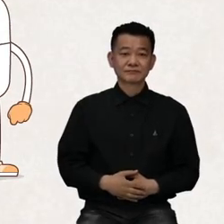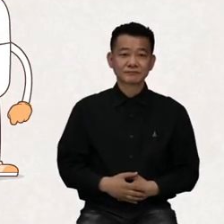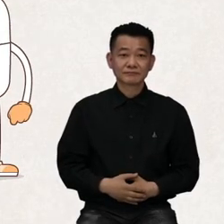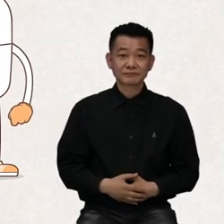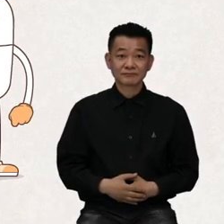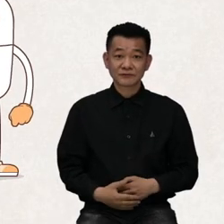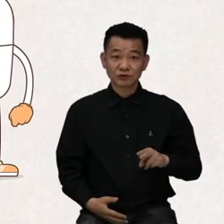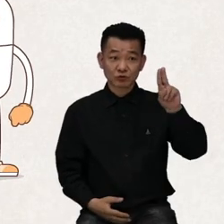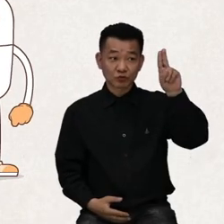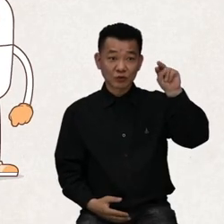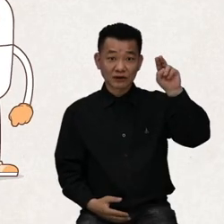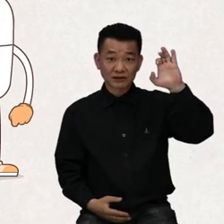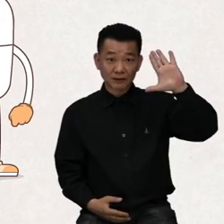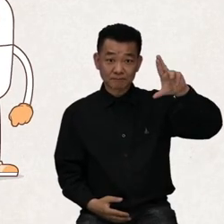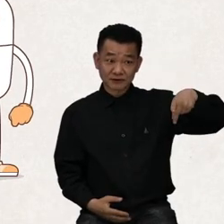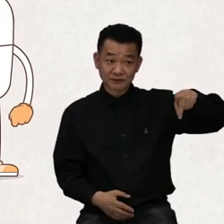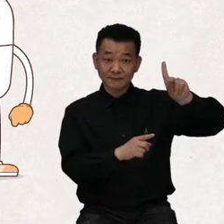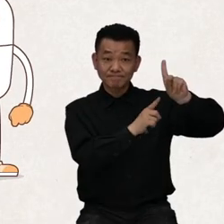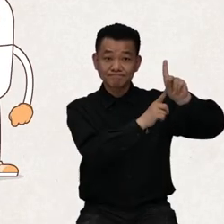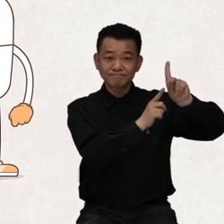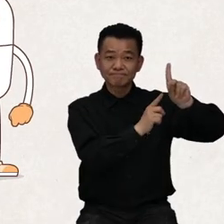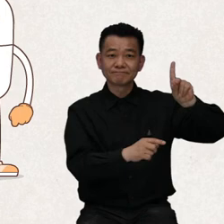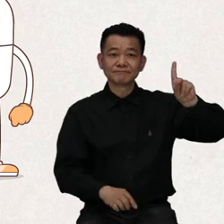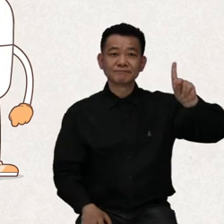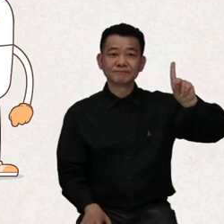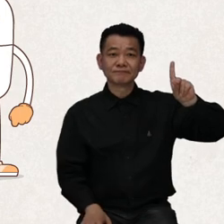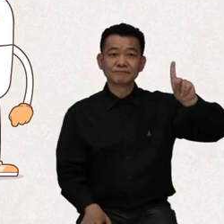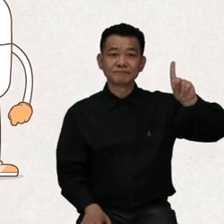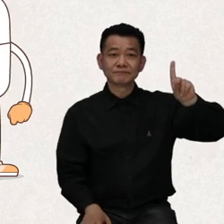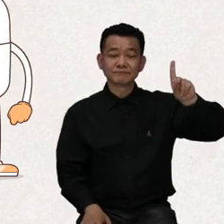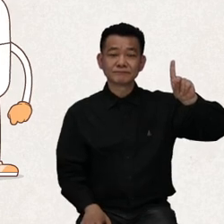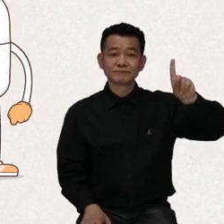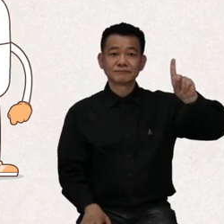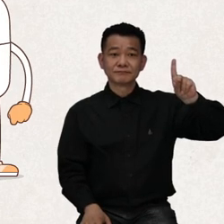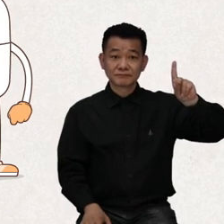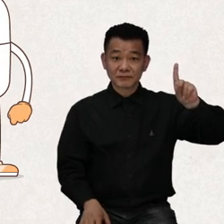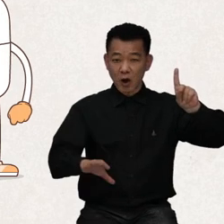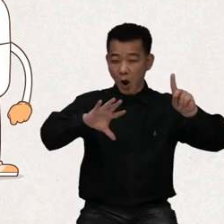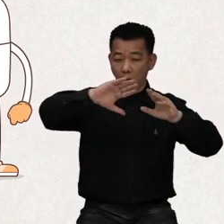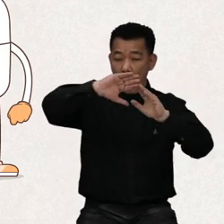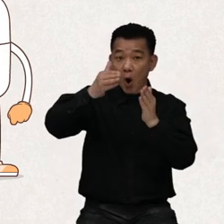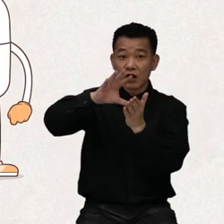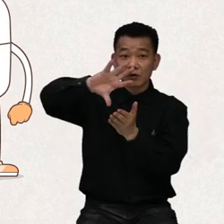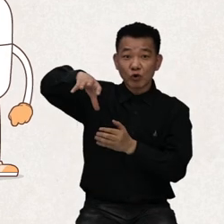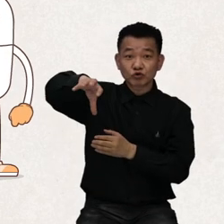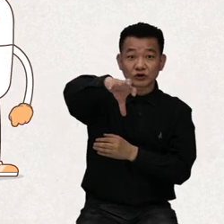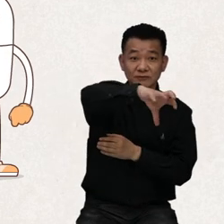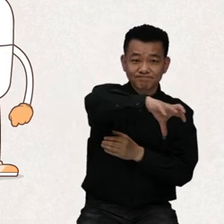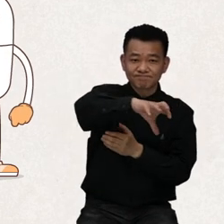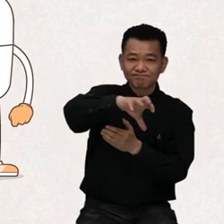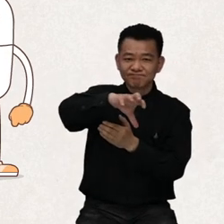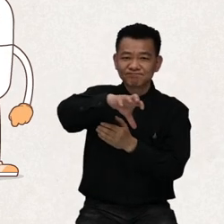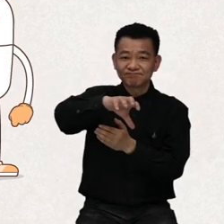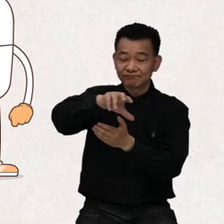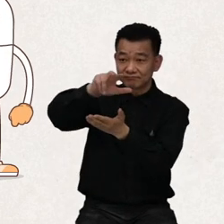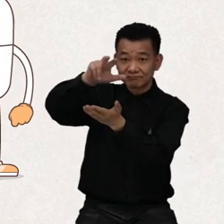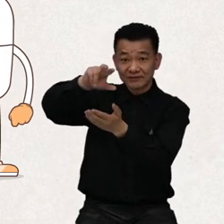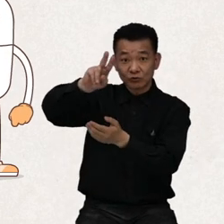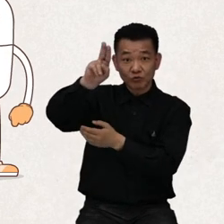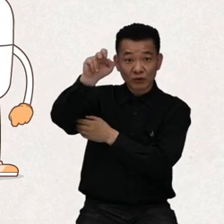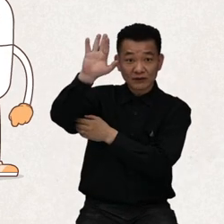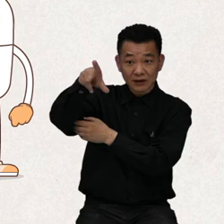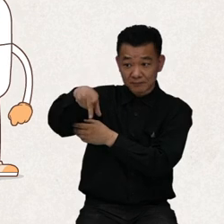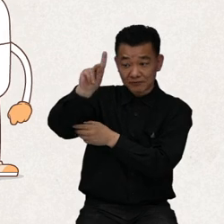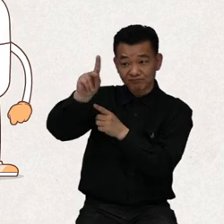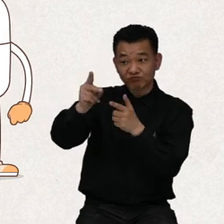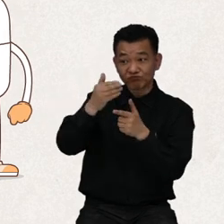The UN Convention on the Rights of Persons with Disabilities. I wish that all the countries follow what is stipulated in the